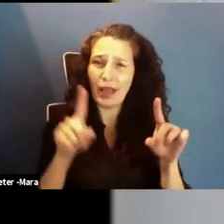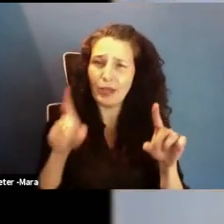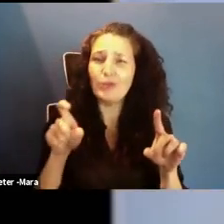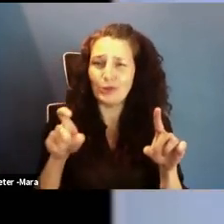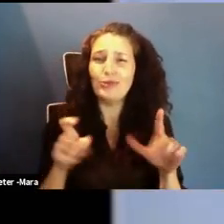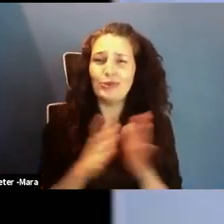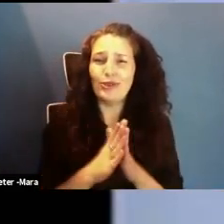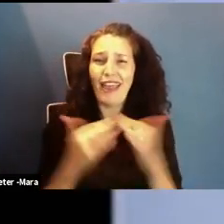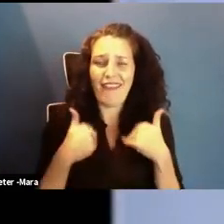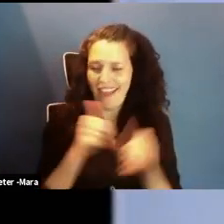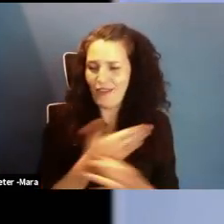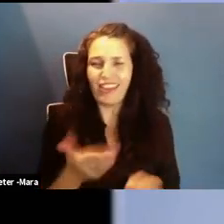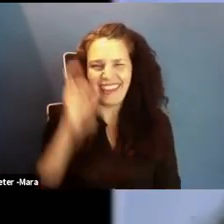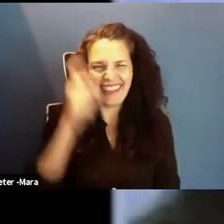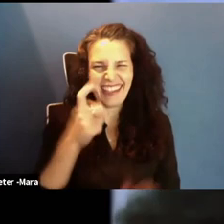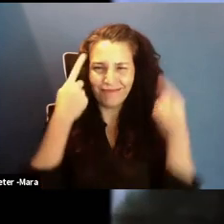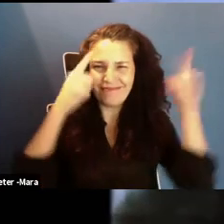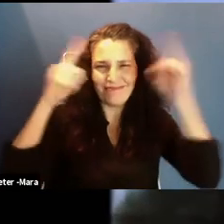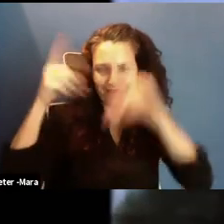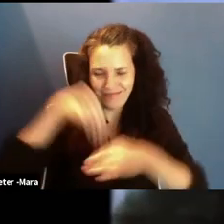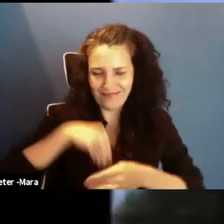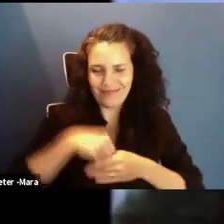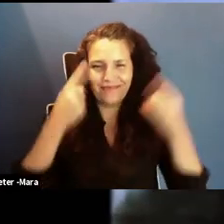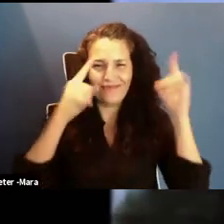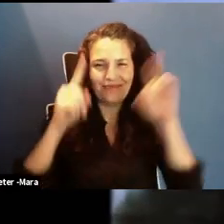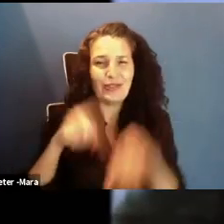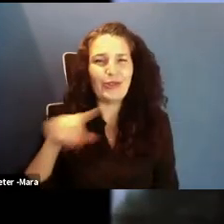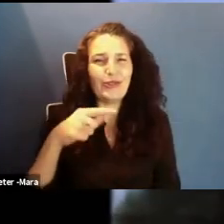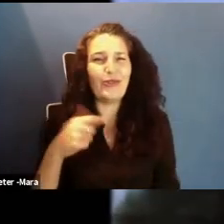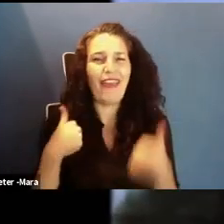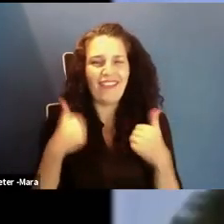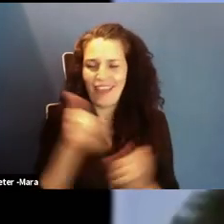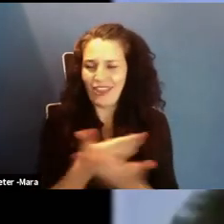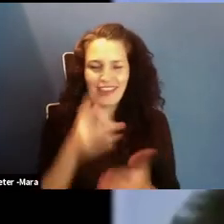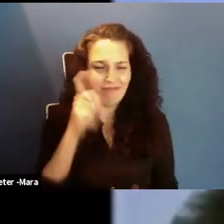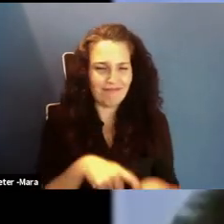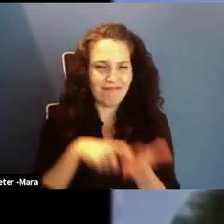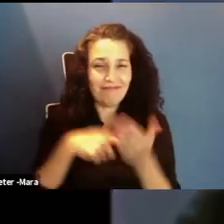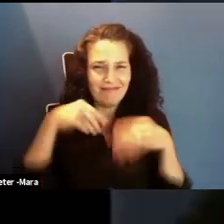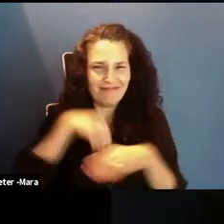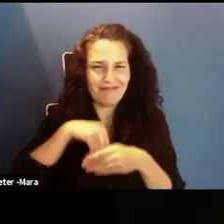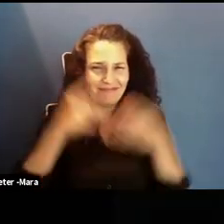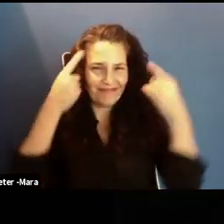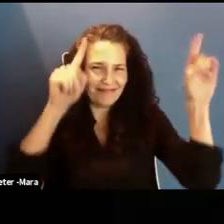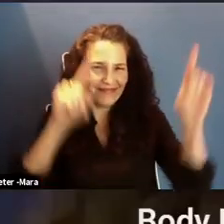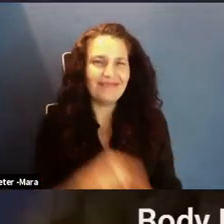it takes. You. You got what it takes. You got what it takes.